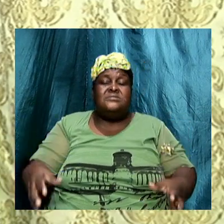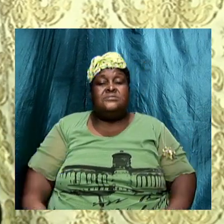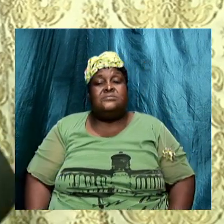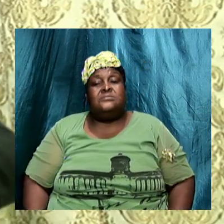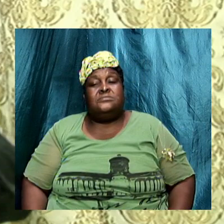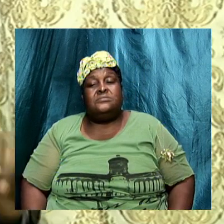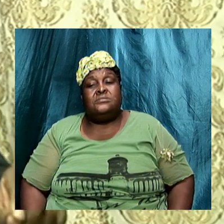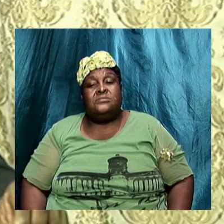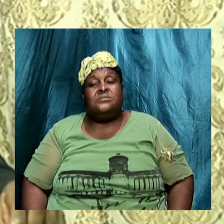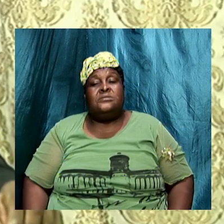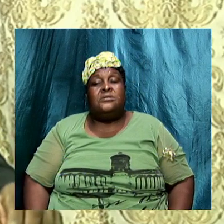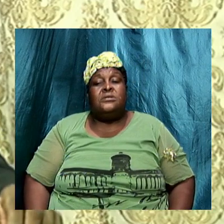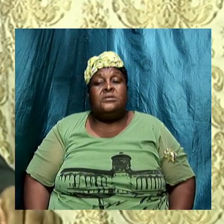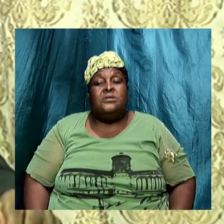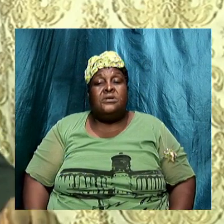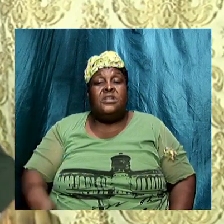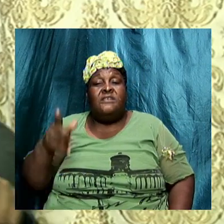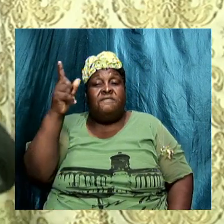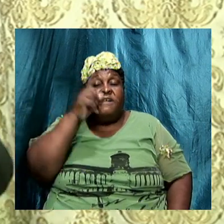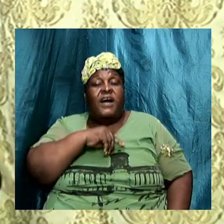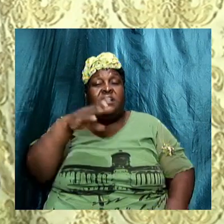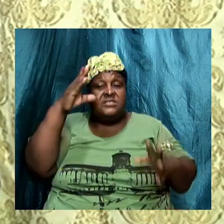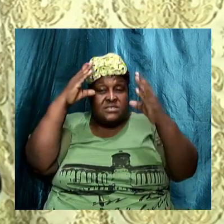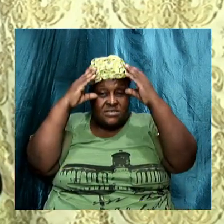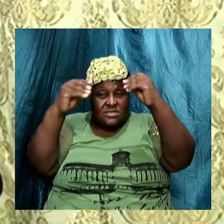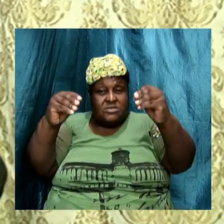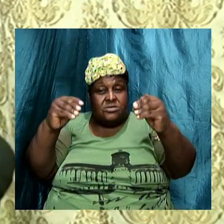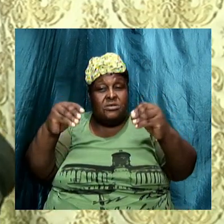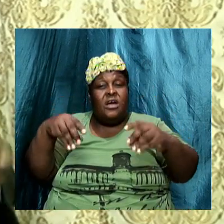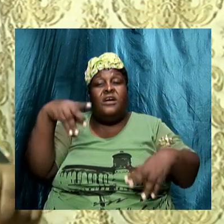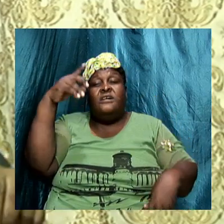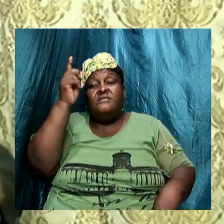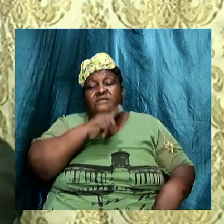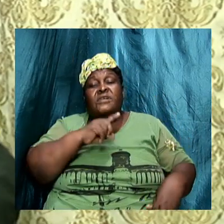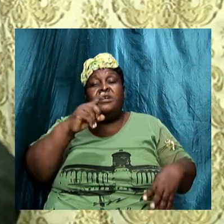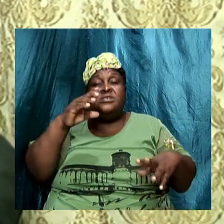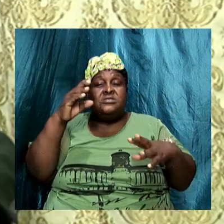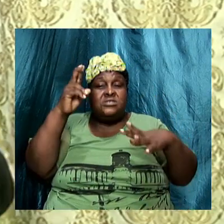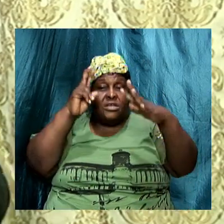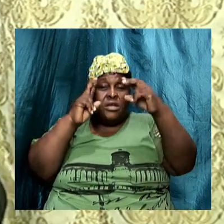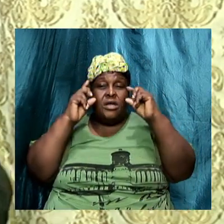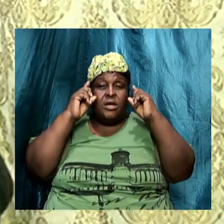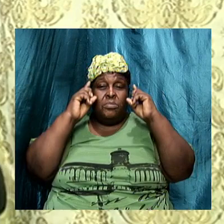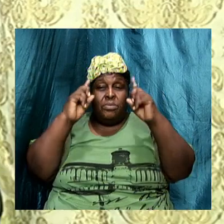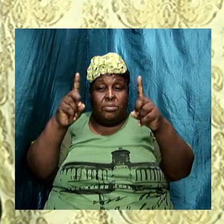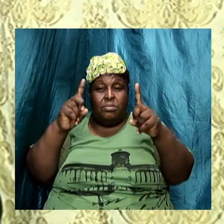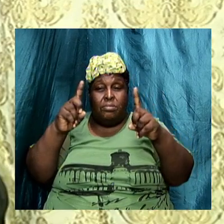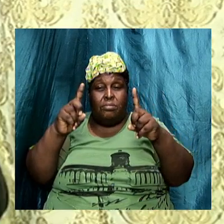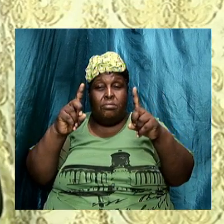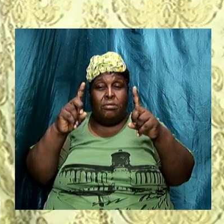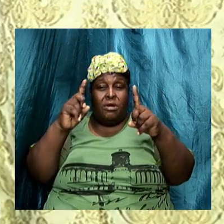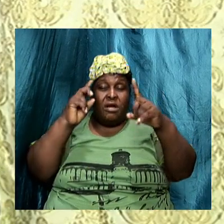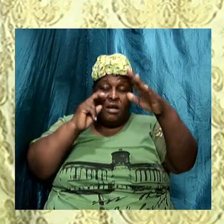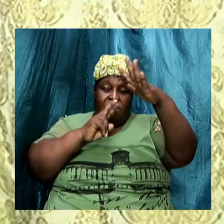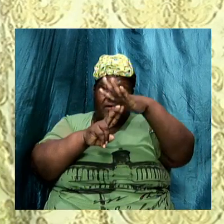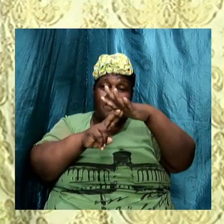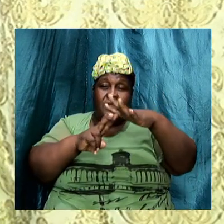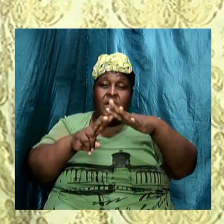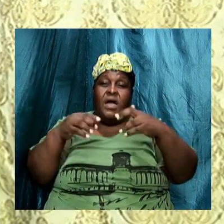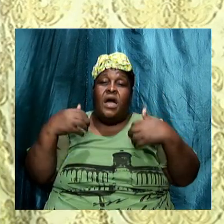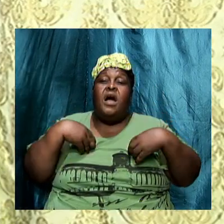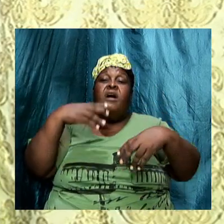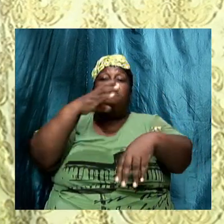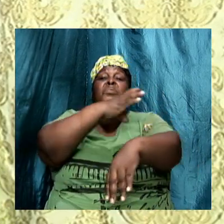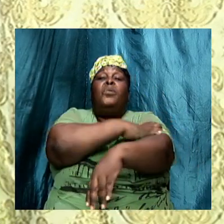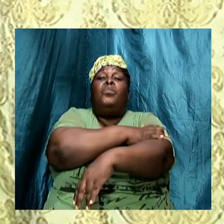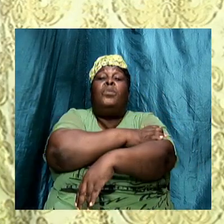the false teachers and false prophets and false teachers they have power from the enemy